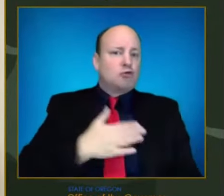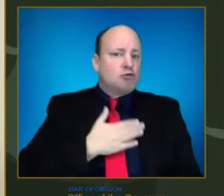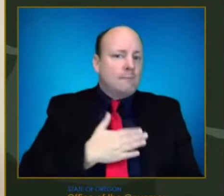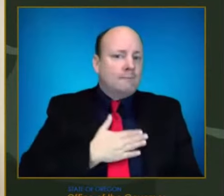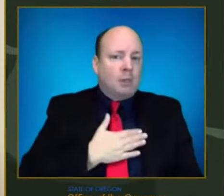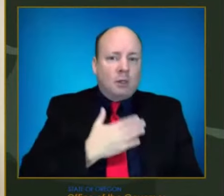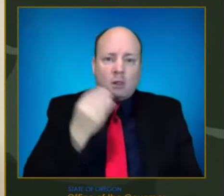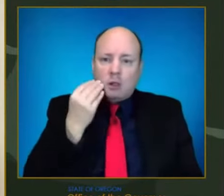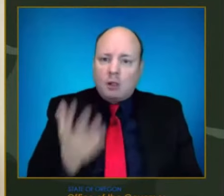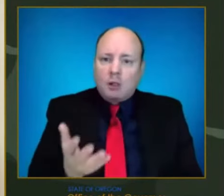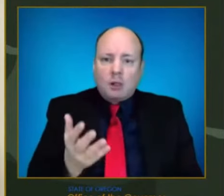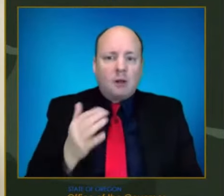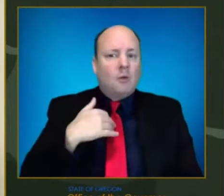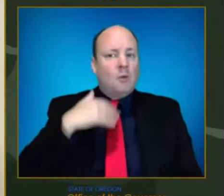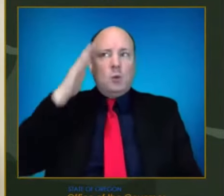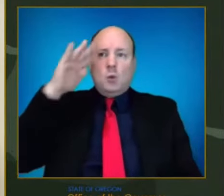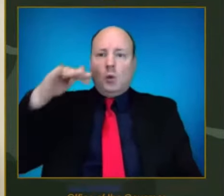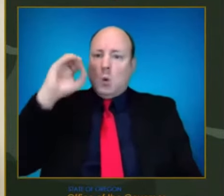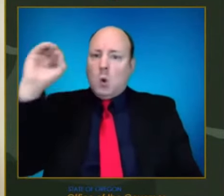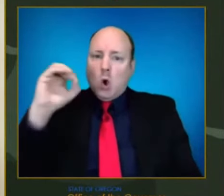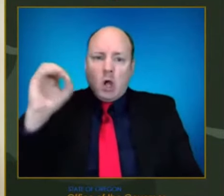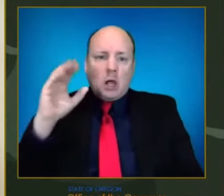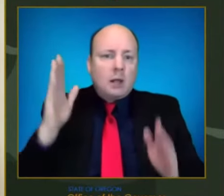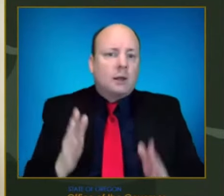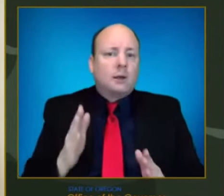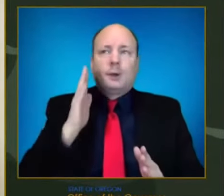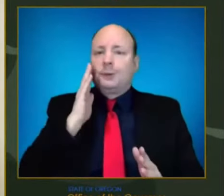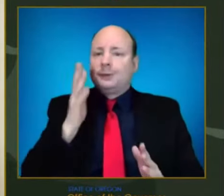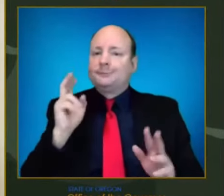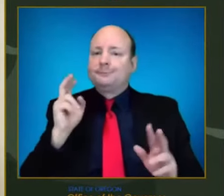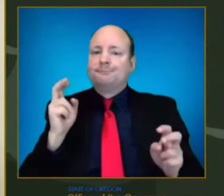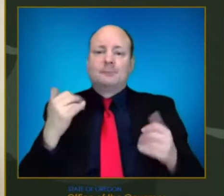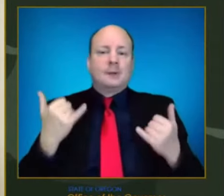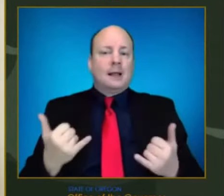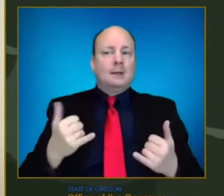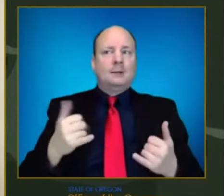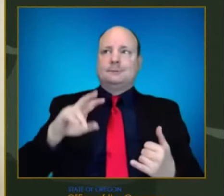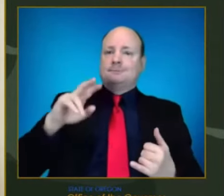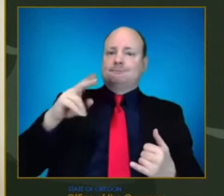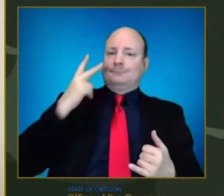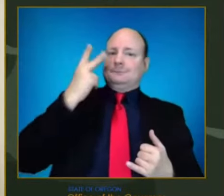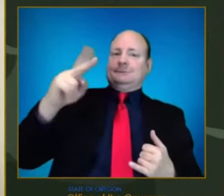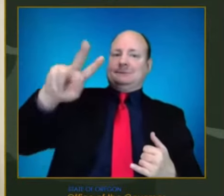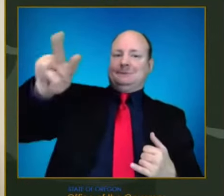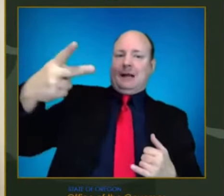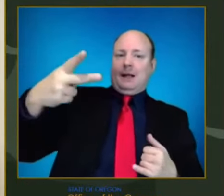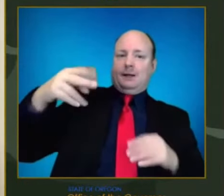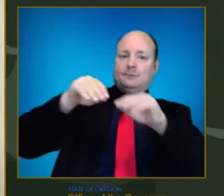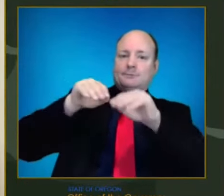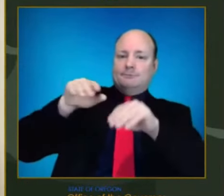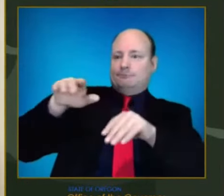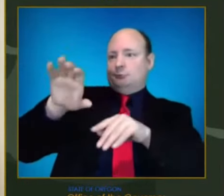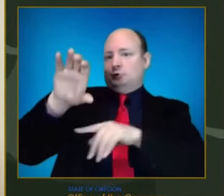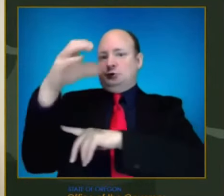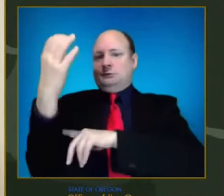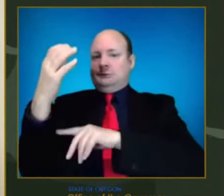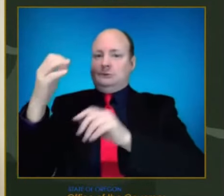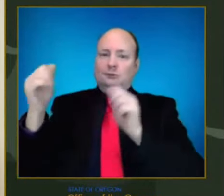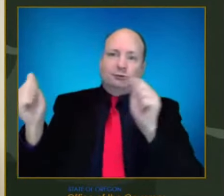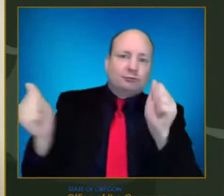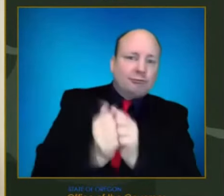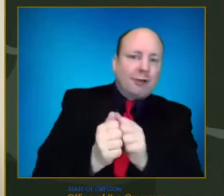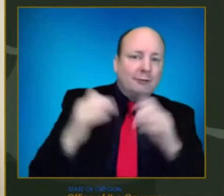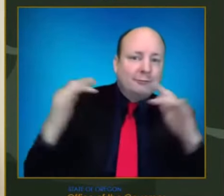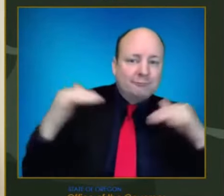that Oregonians even going into this second pandemic holidays will continue to make choices to